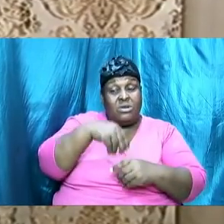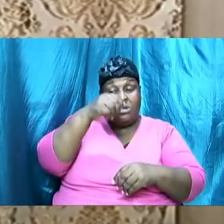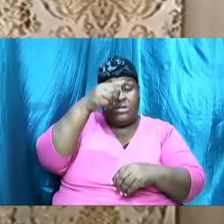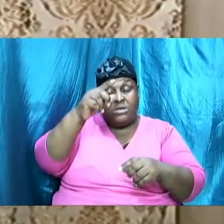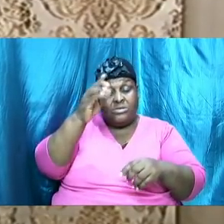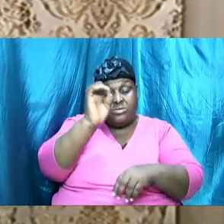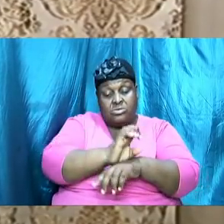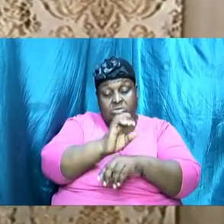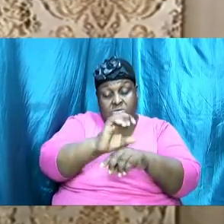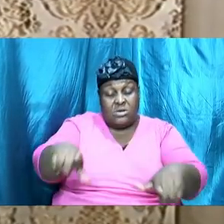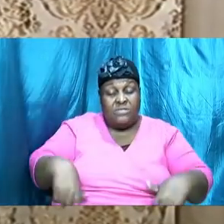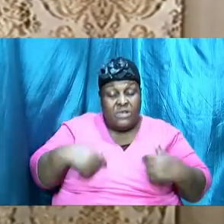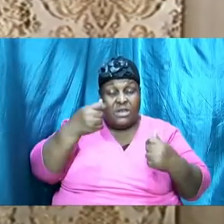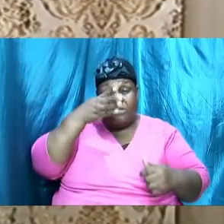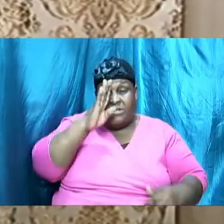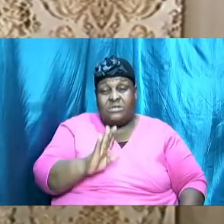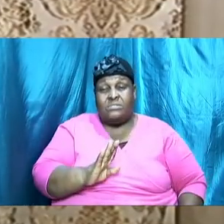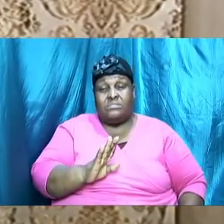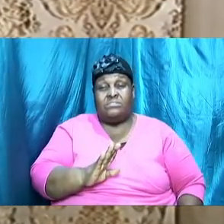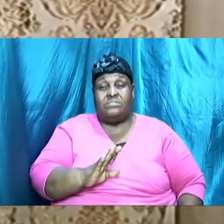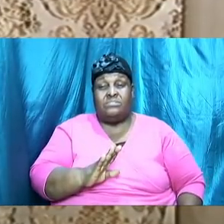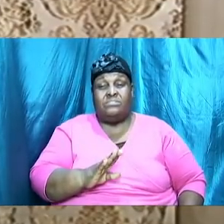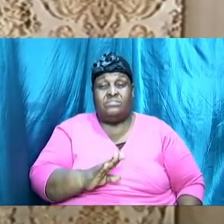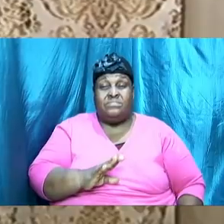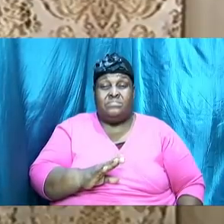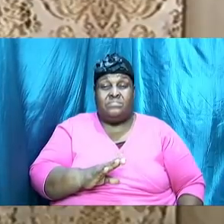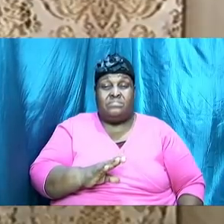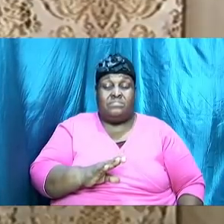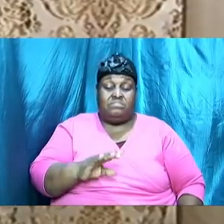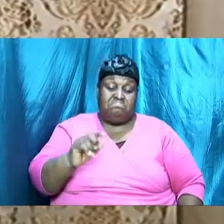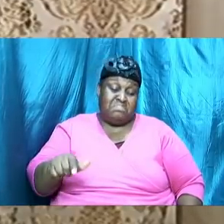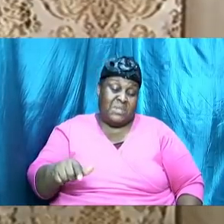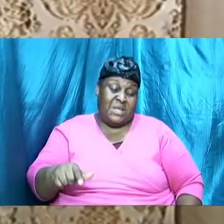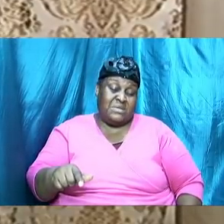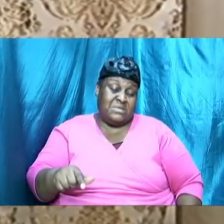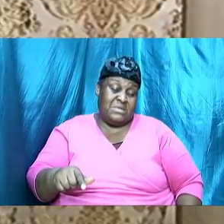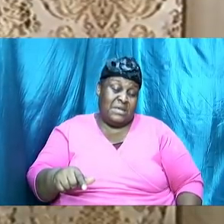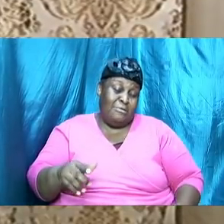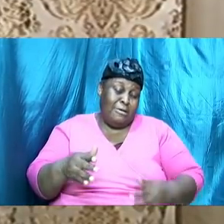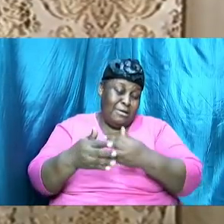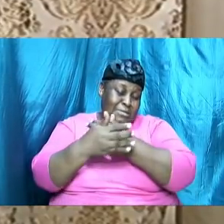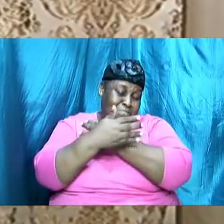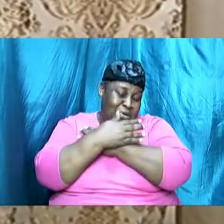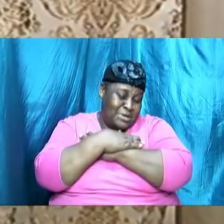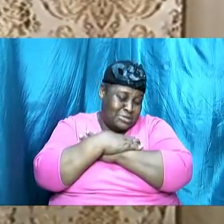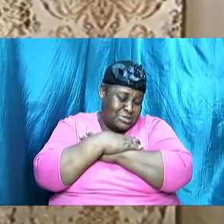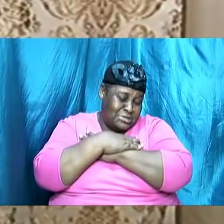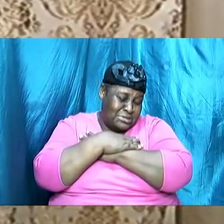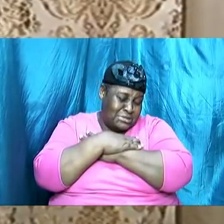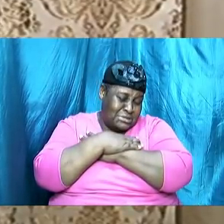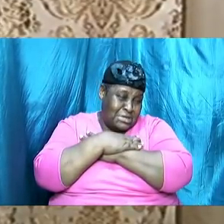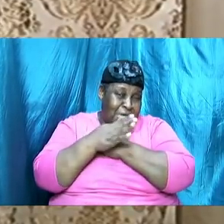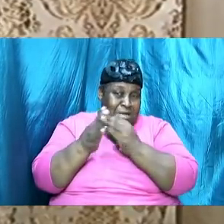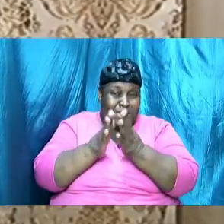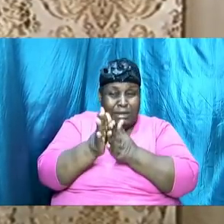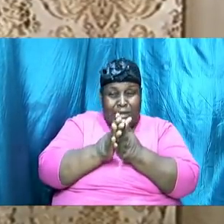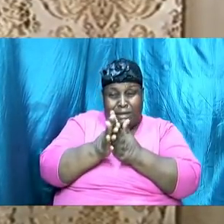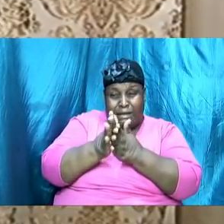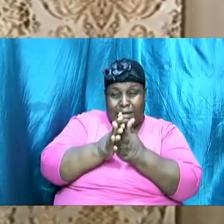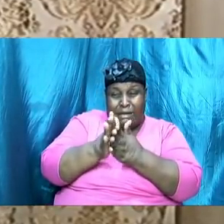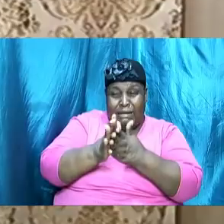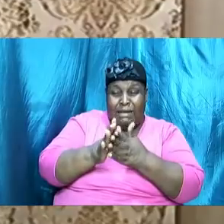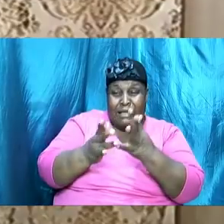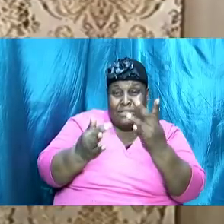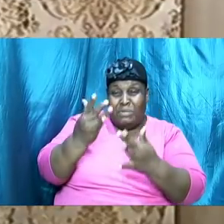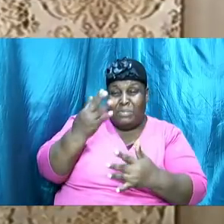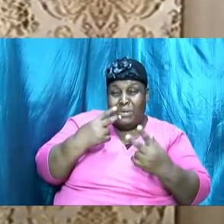God and so this was the state the passion the drive the burning